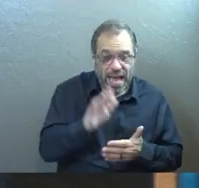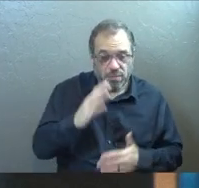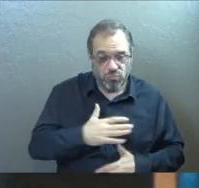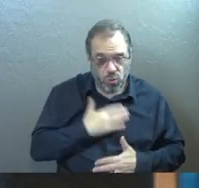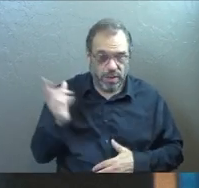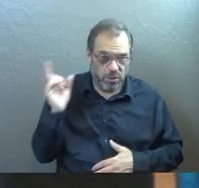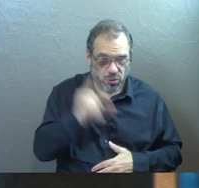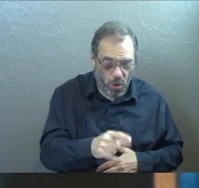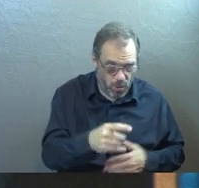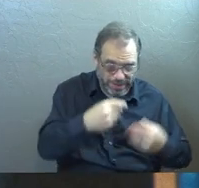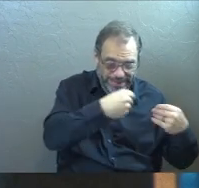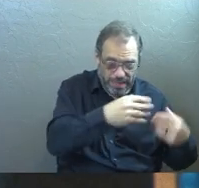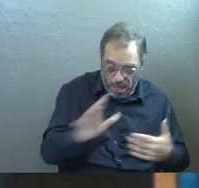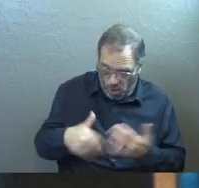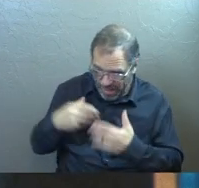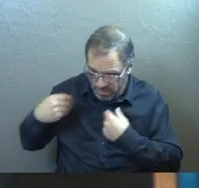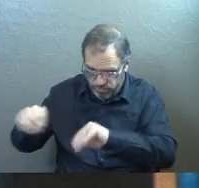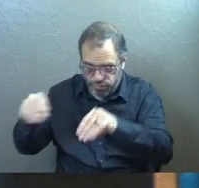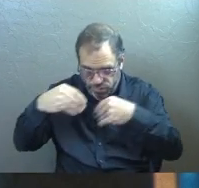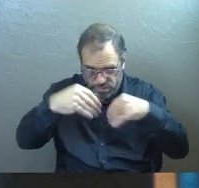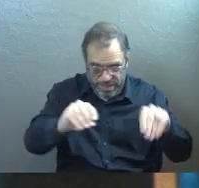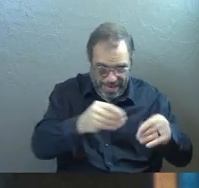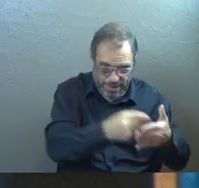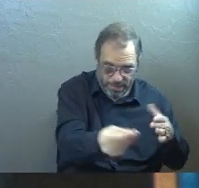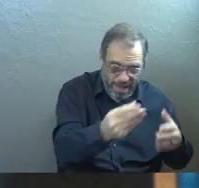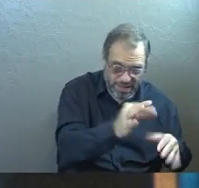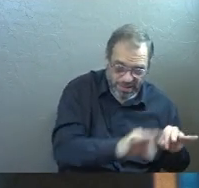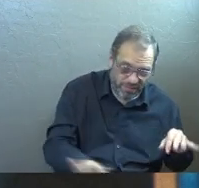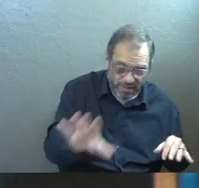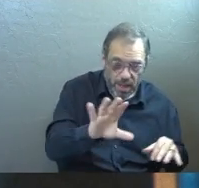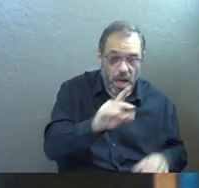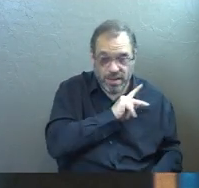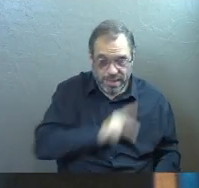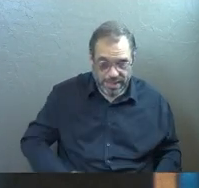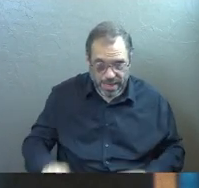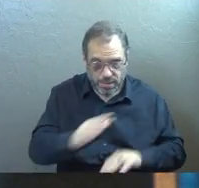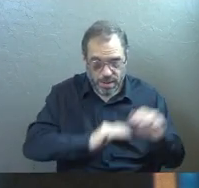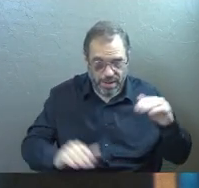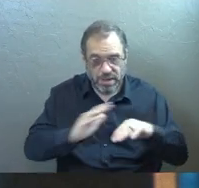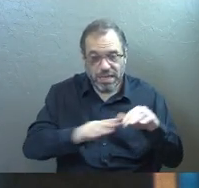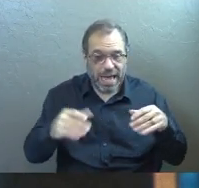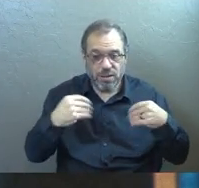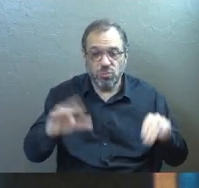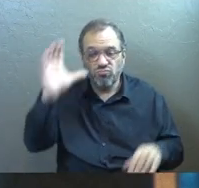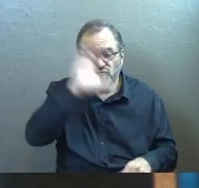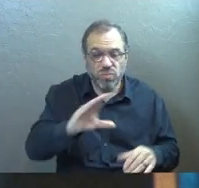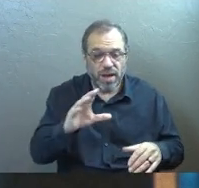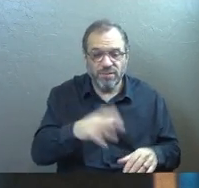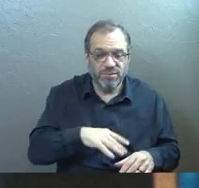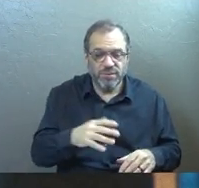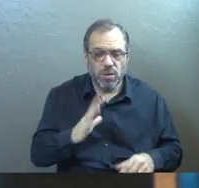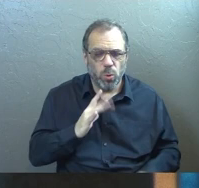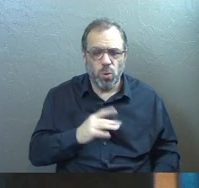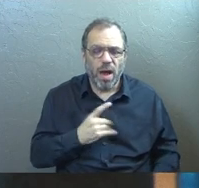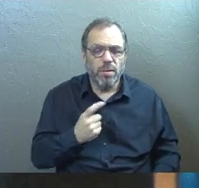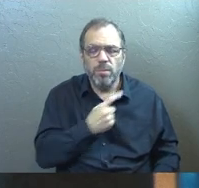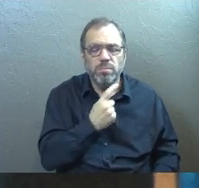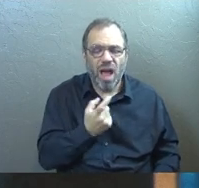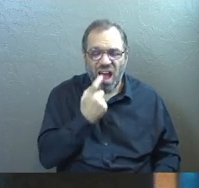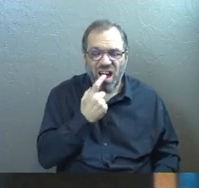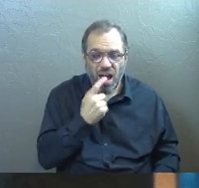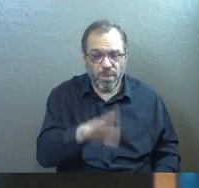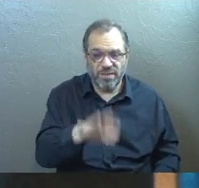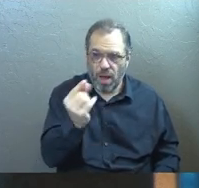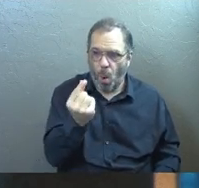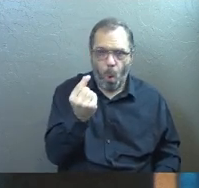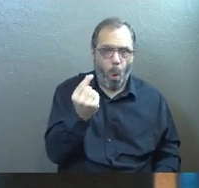his joy, he goes and he sells all that he has. And he buys that field. And again, the kingdom of heaven is like a merchant in search of fine pearls who on finding one